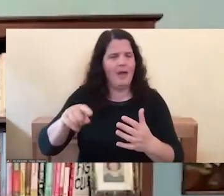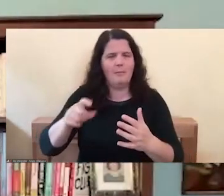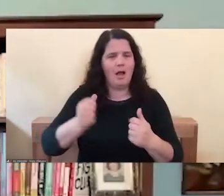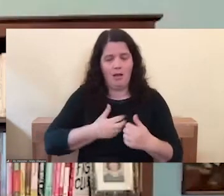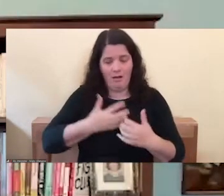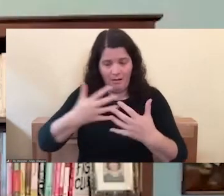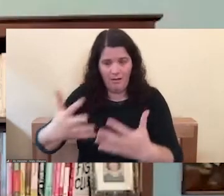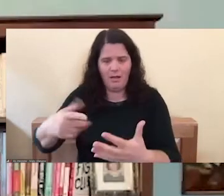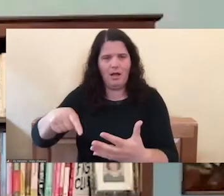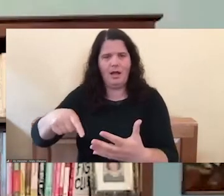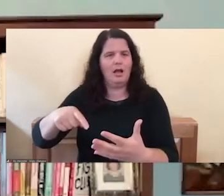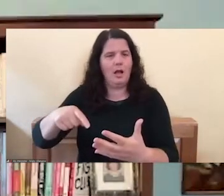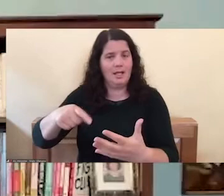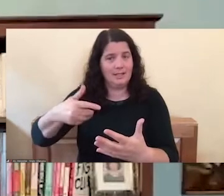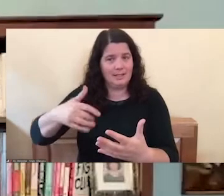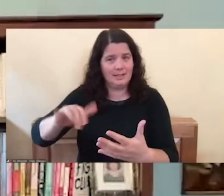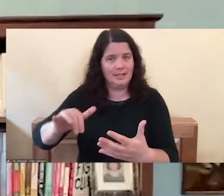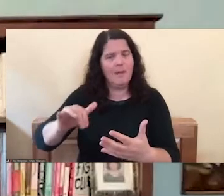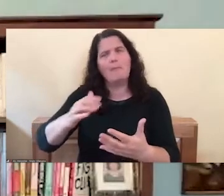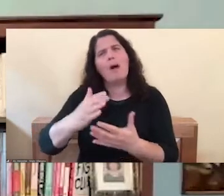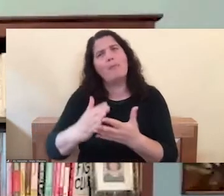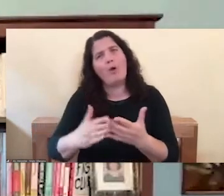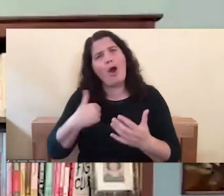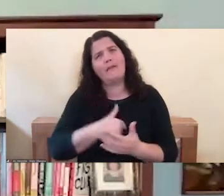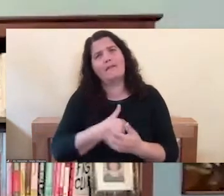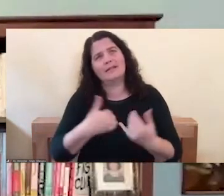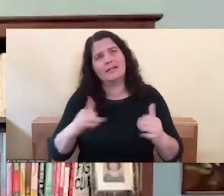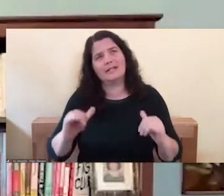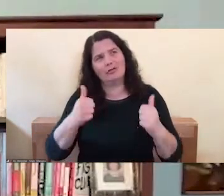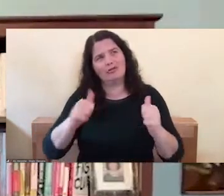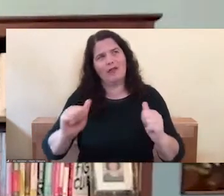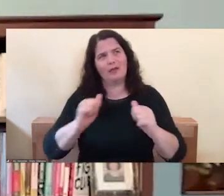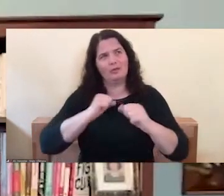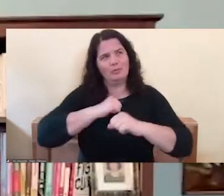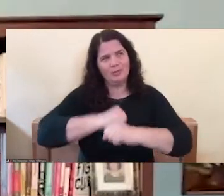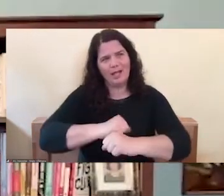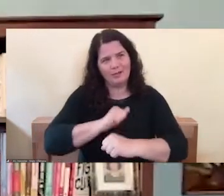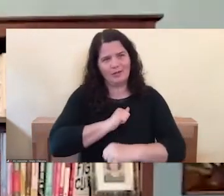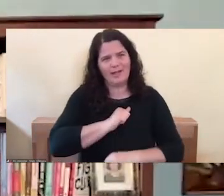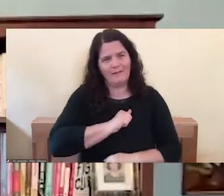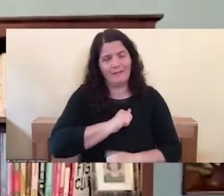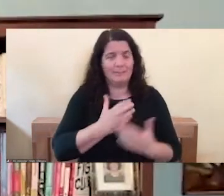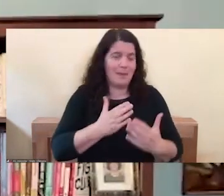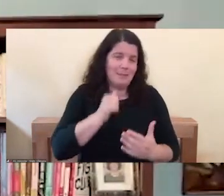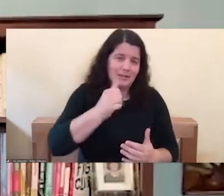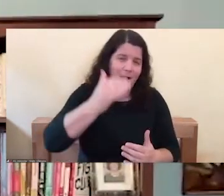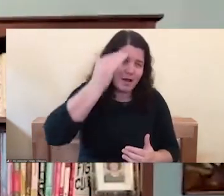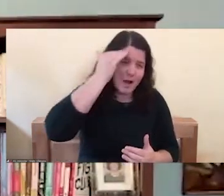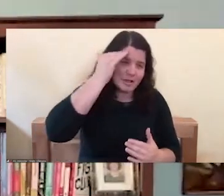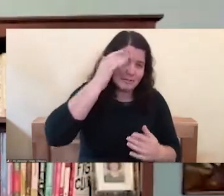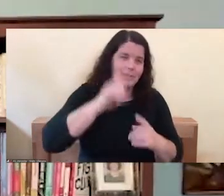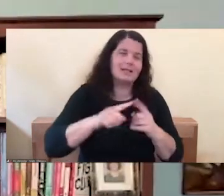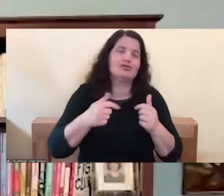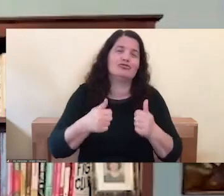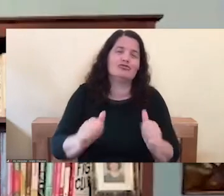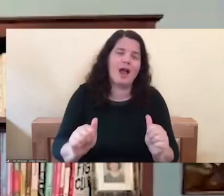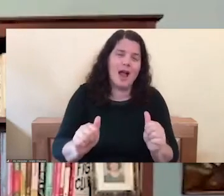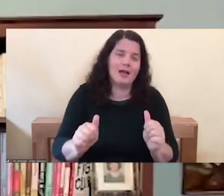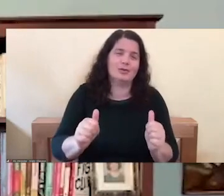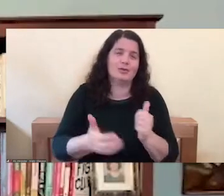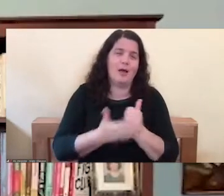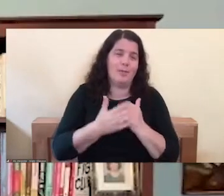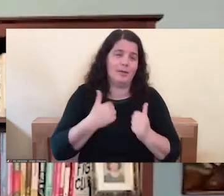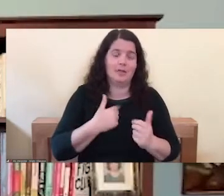protect ourselves. And so some part of us, even though it was not conscious is actually trying to help us self-criticism.